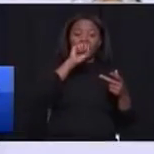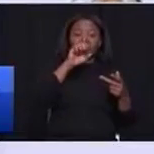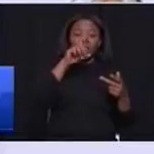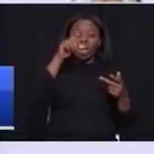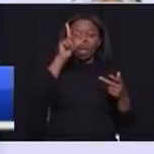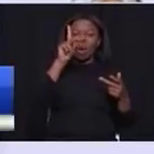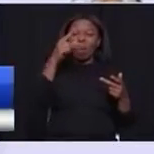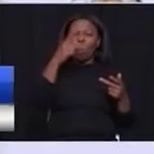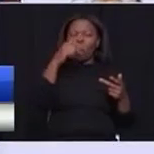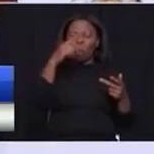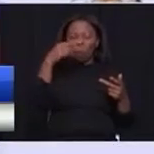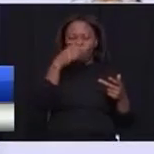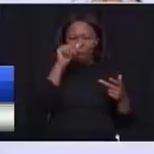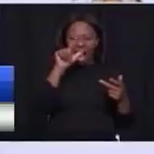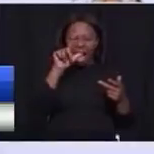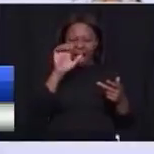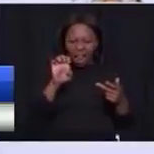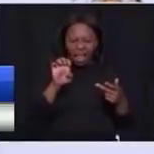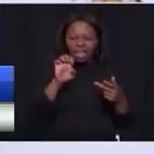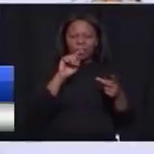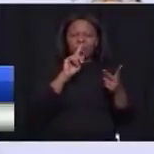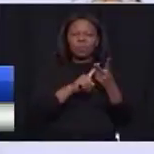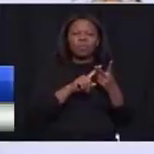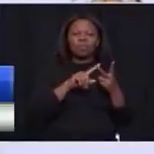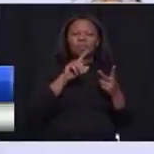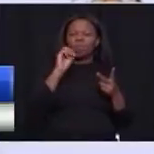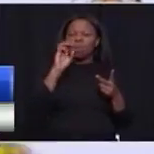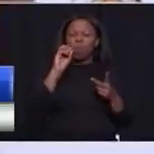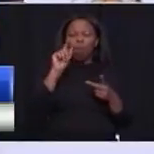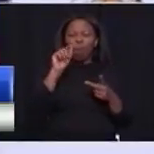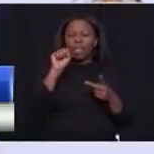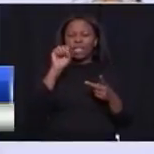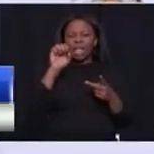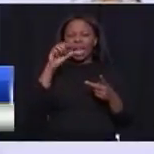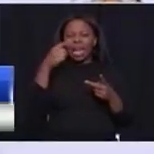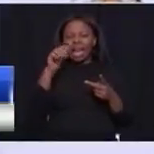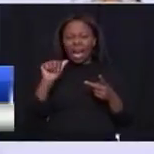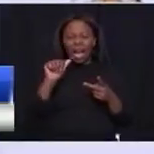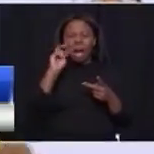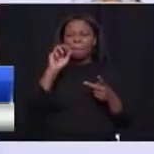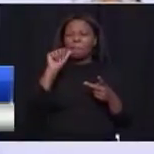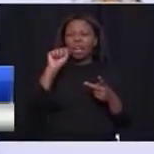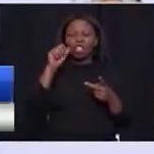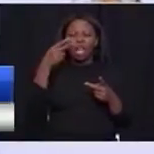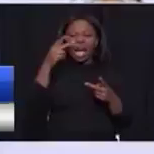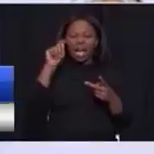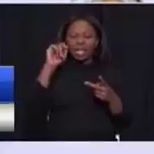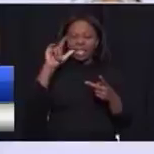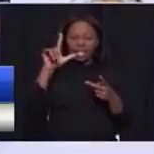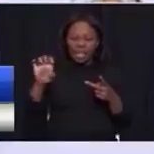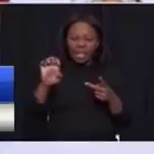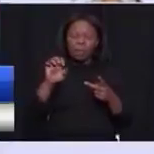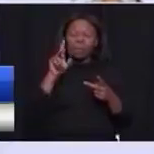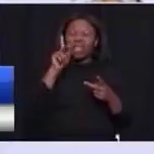Premier Shilowa, Premier Mucekha, Premier Mashatile, and Premier Mukonyani.